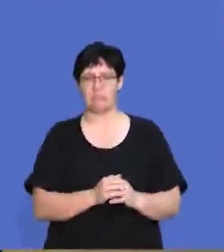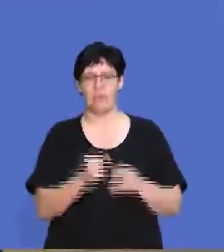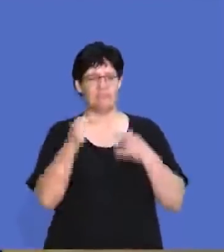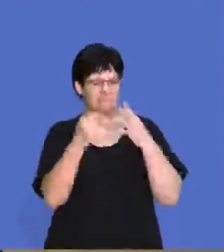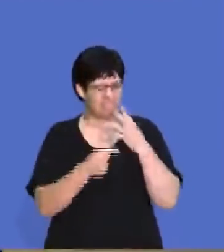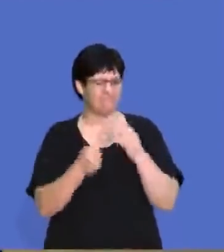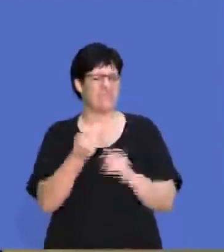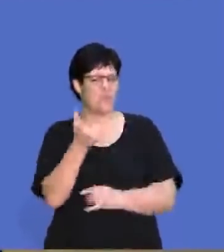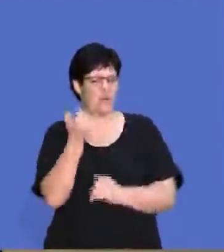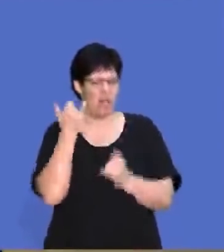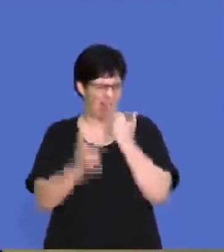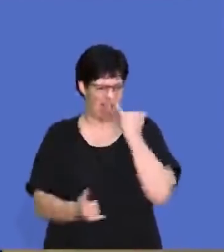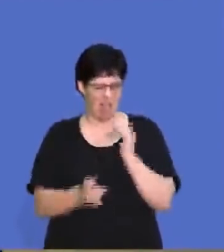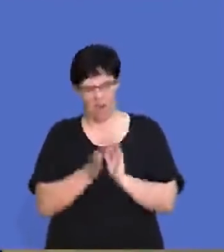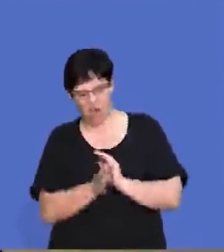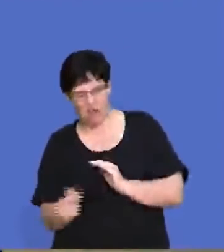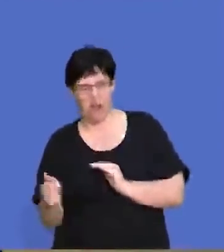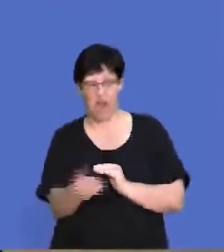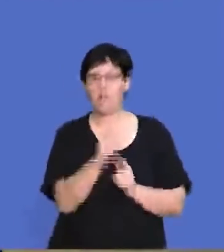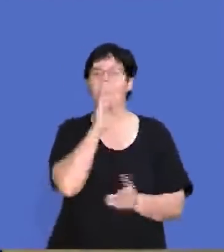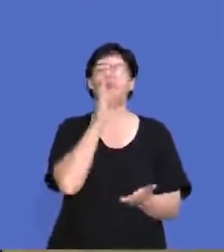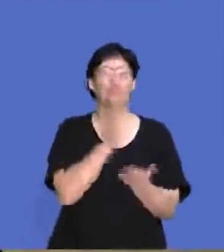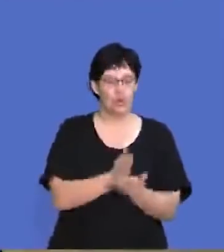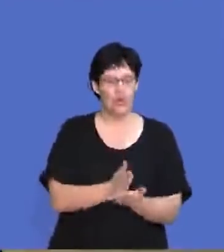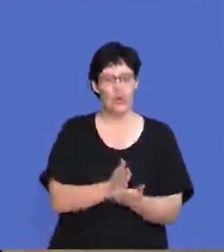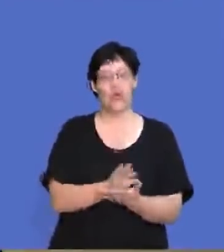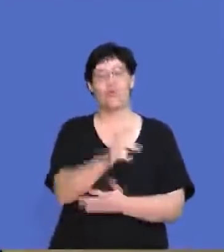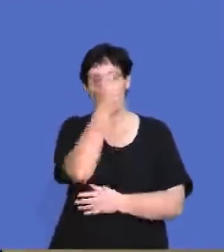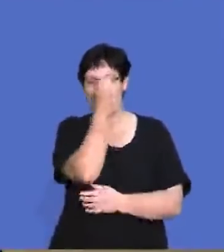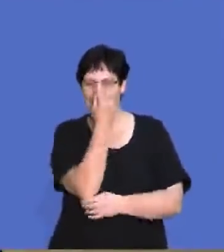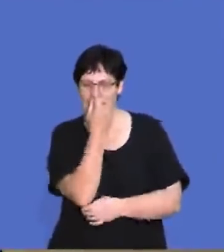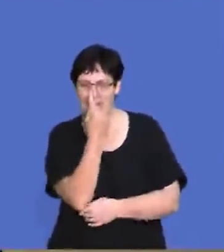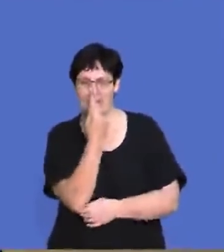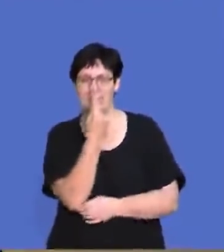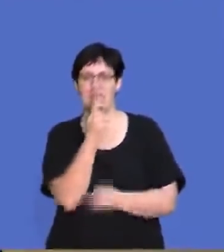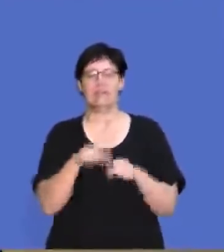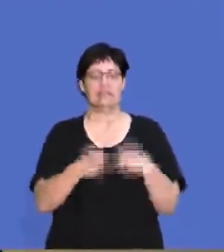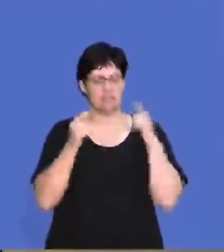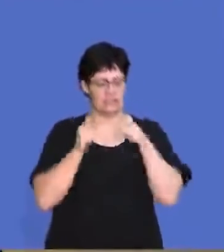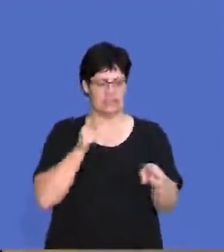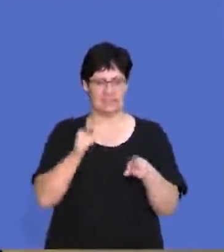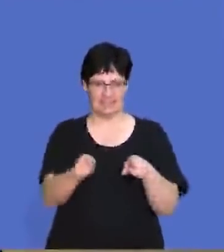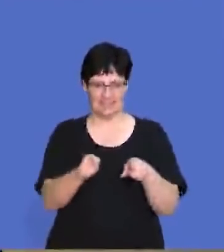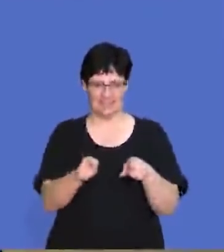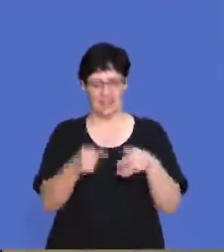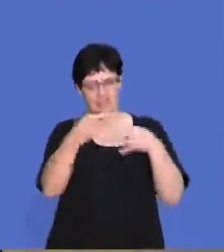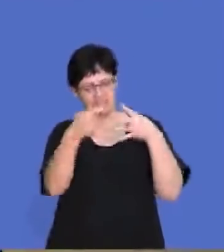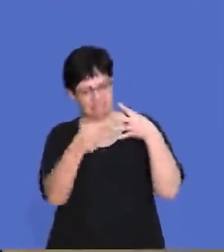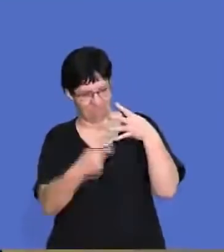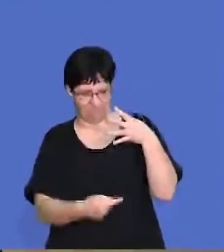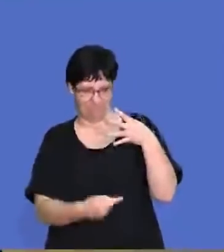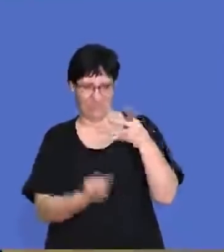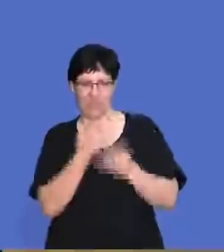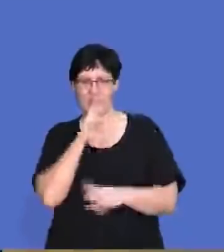A couple of you have gone down the wrong path. Just make sure that you understand the differences in the different